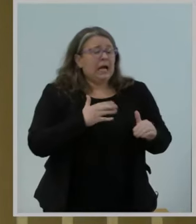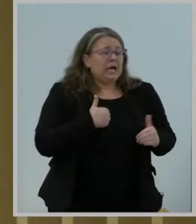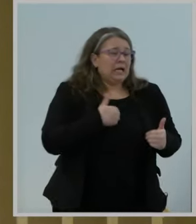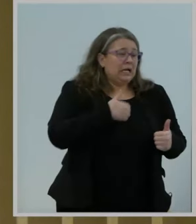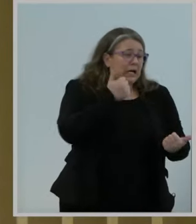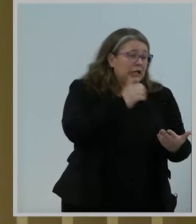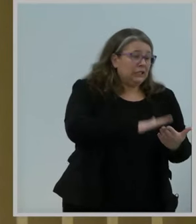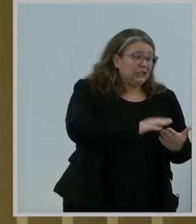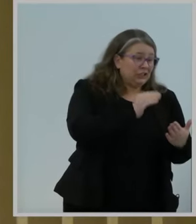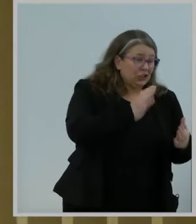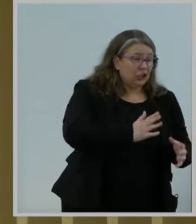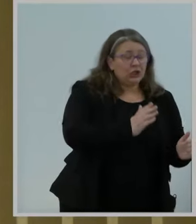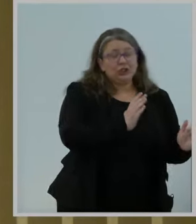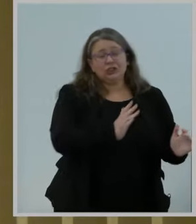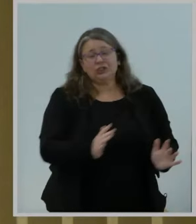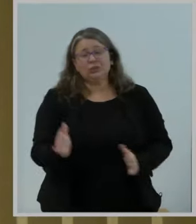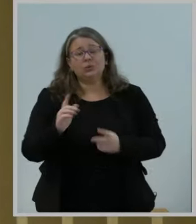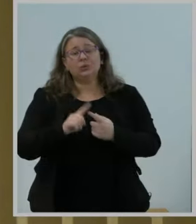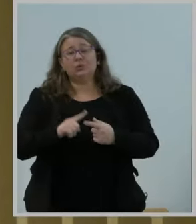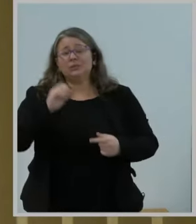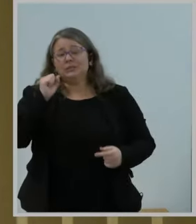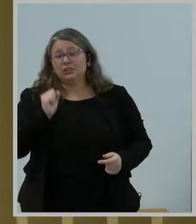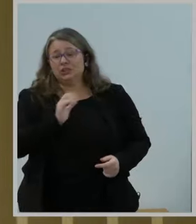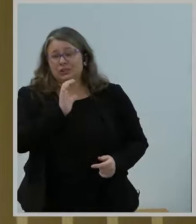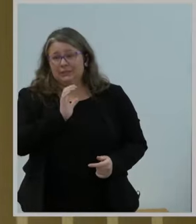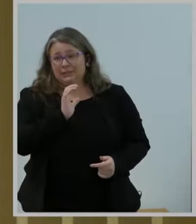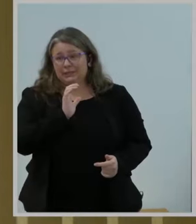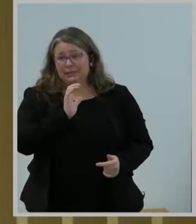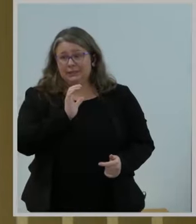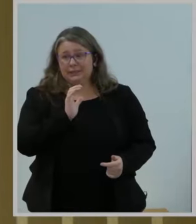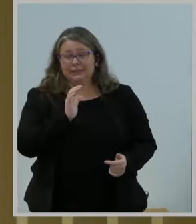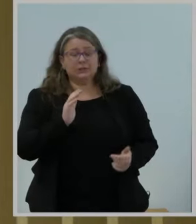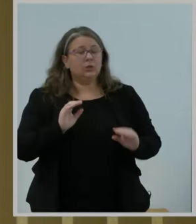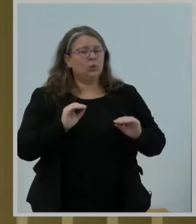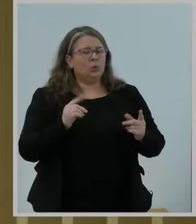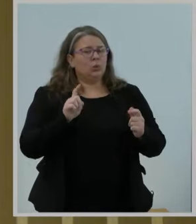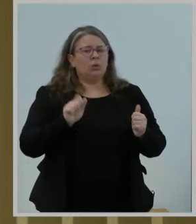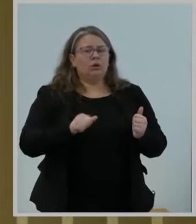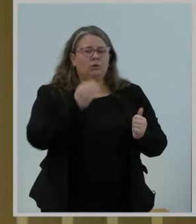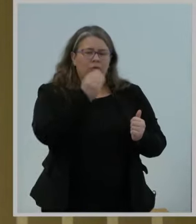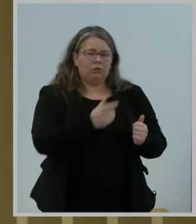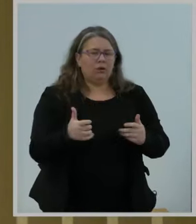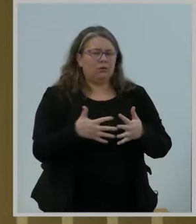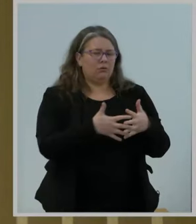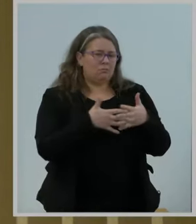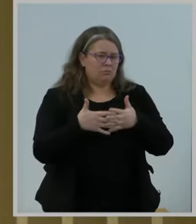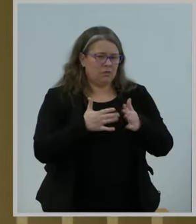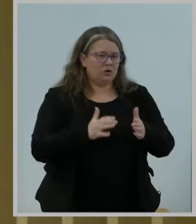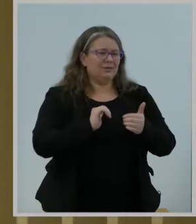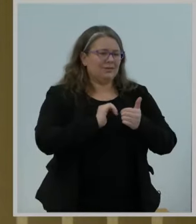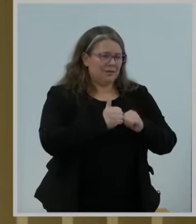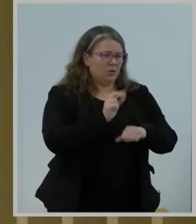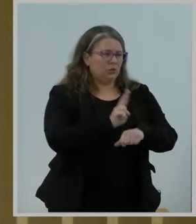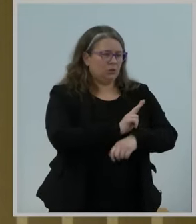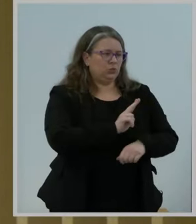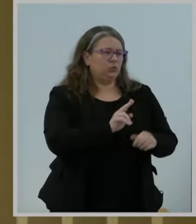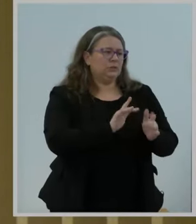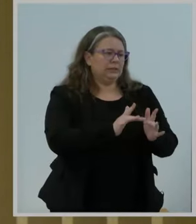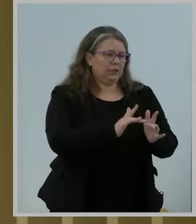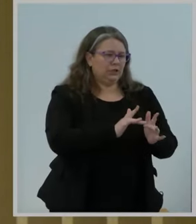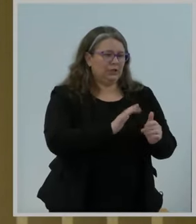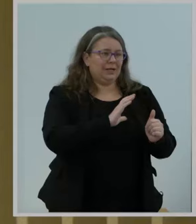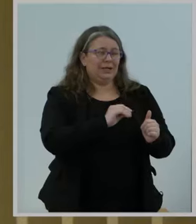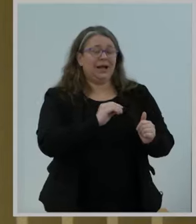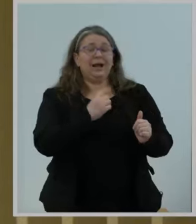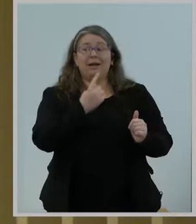they can and can't use the internet and no one should be able to exploit or leverage their connection that